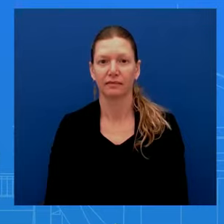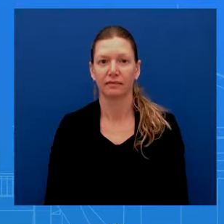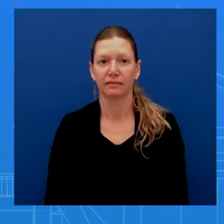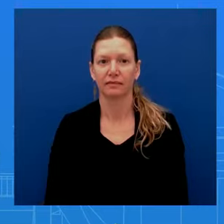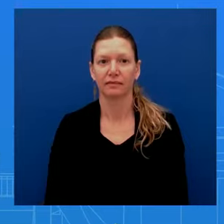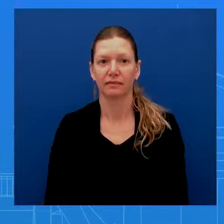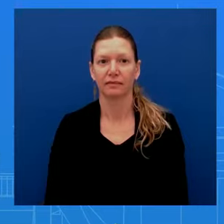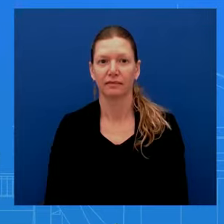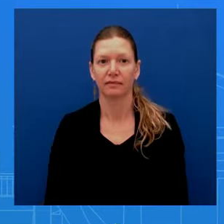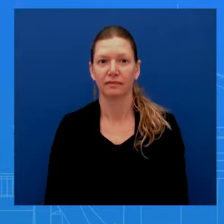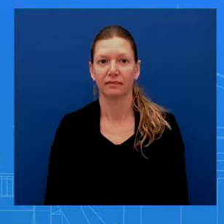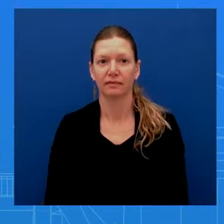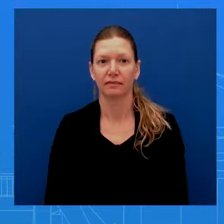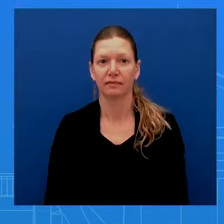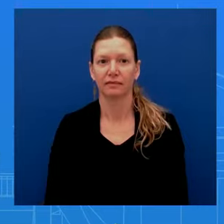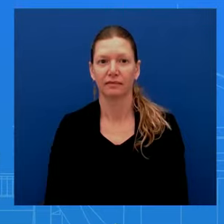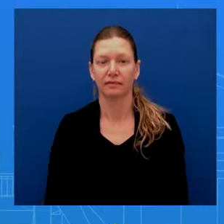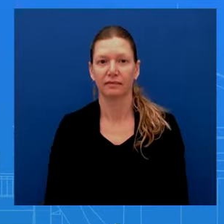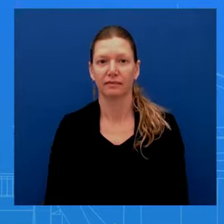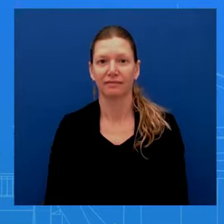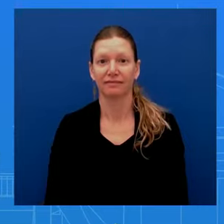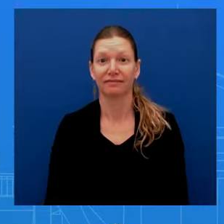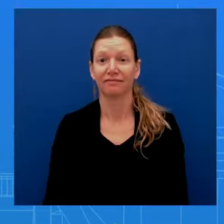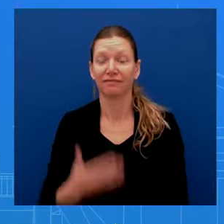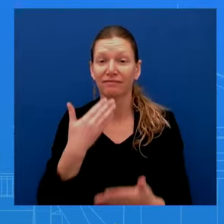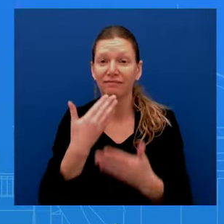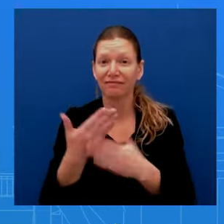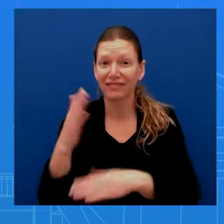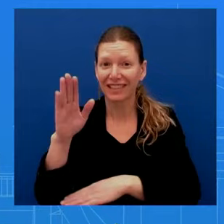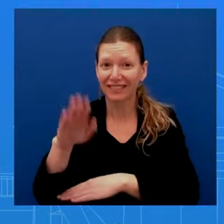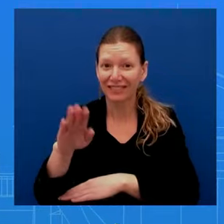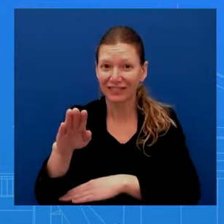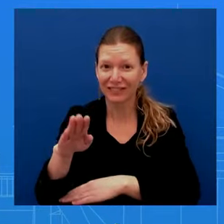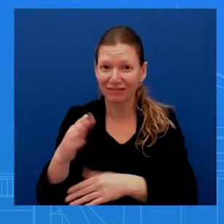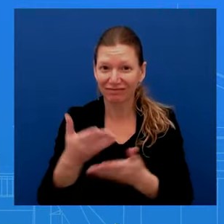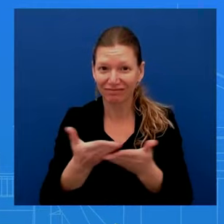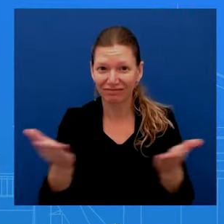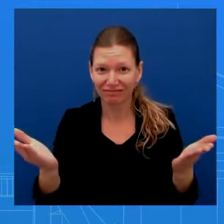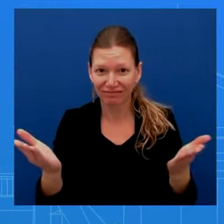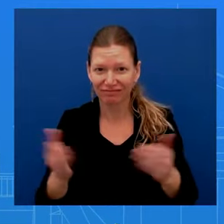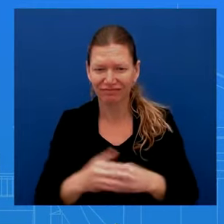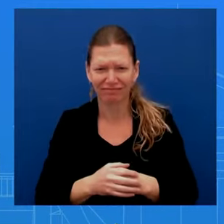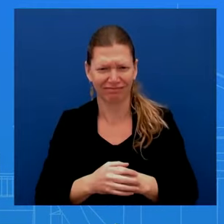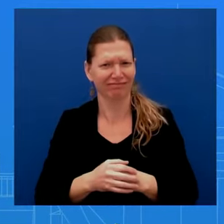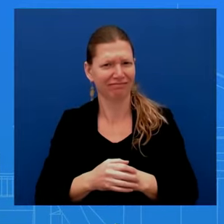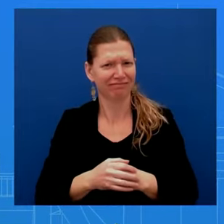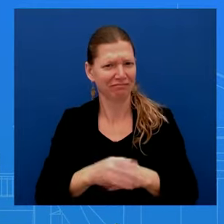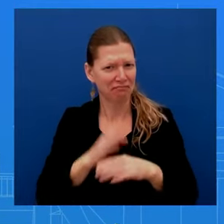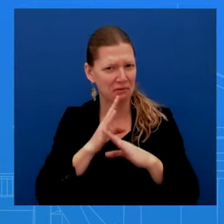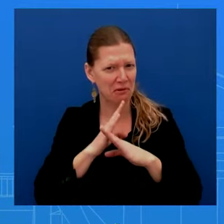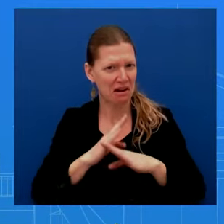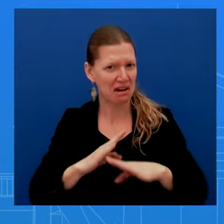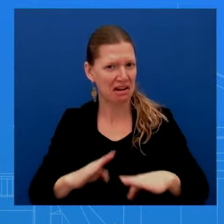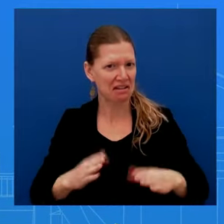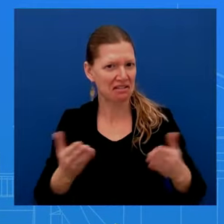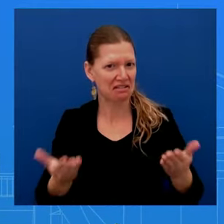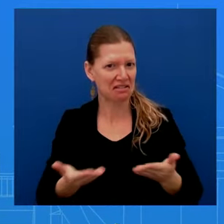Ms. Jean Good afternoon, everybody. It's so quiet in here. Okay, I'll be really quick at the top.